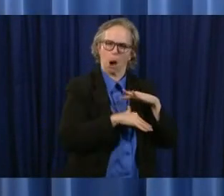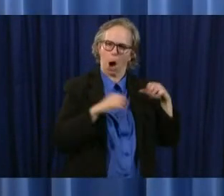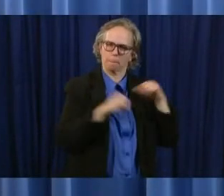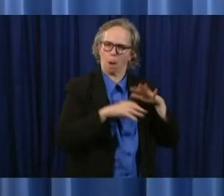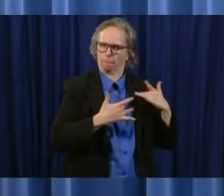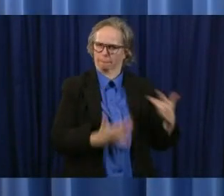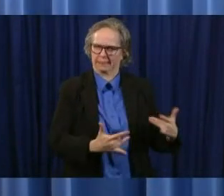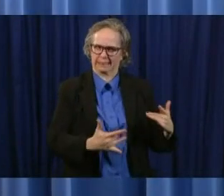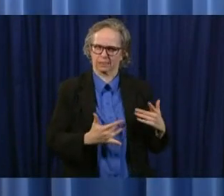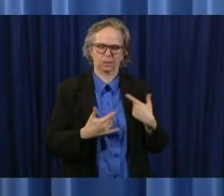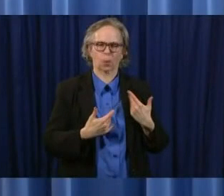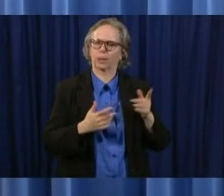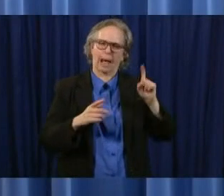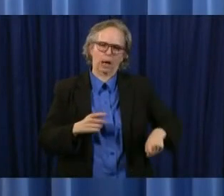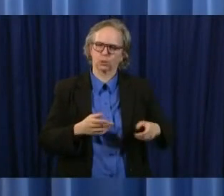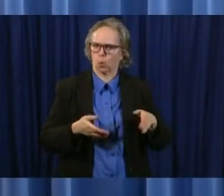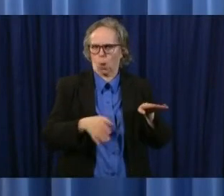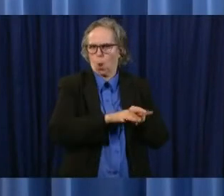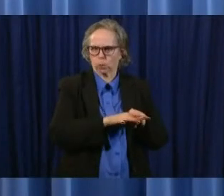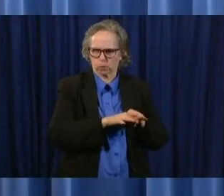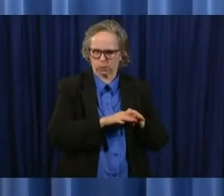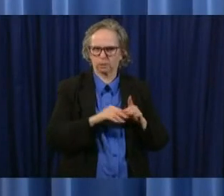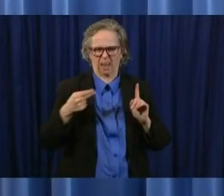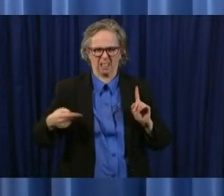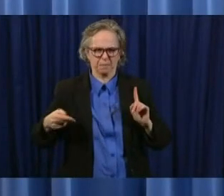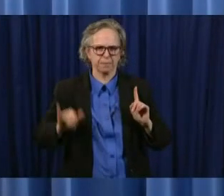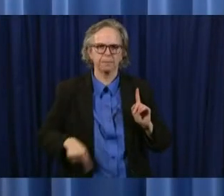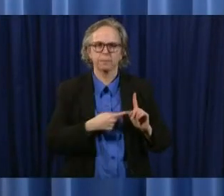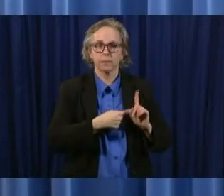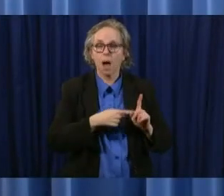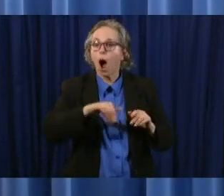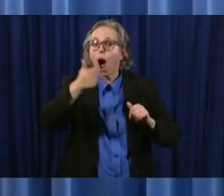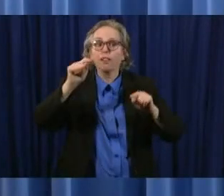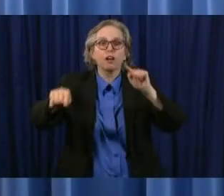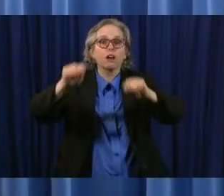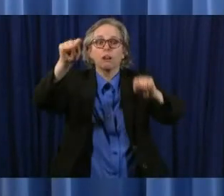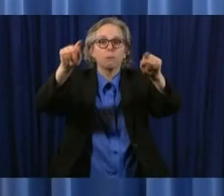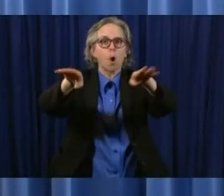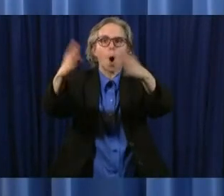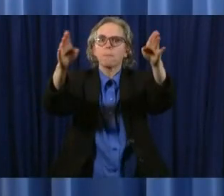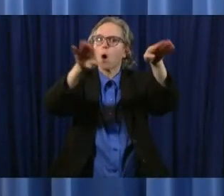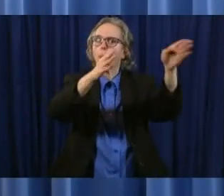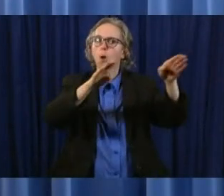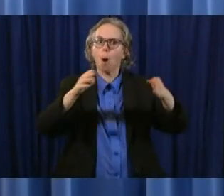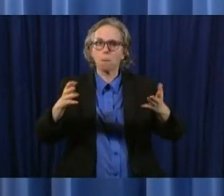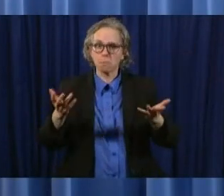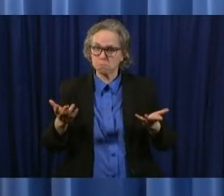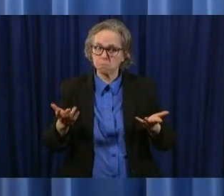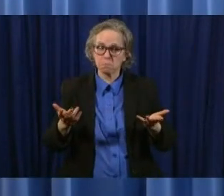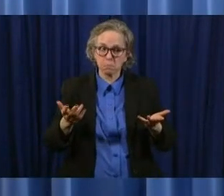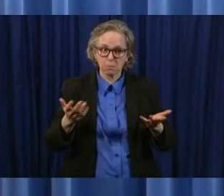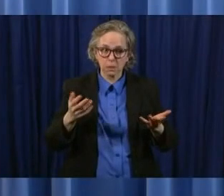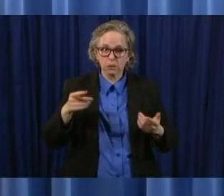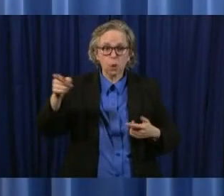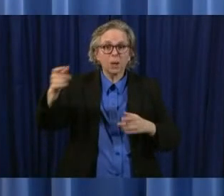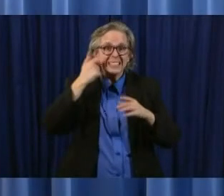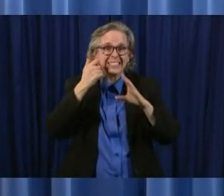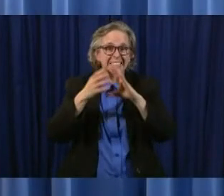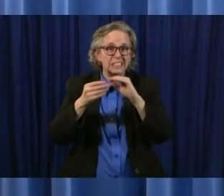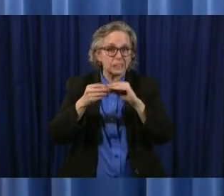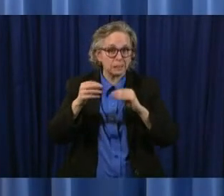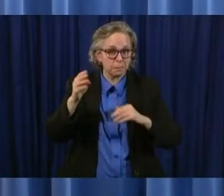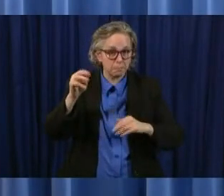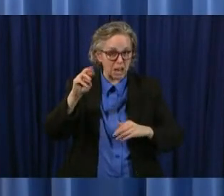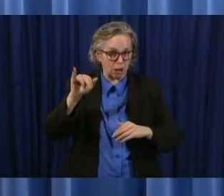impossible to keep the social distancing but the other ones um she says that the the number of people coming to the state parks